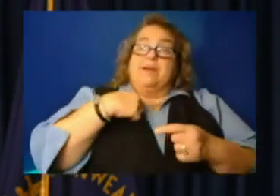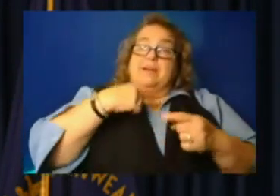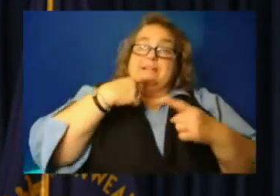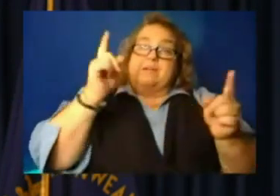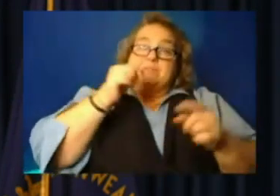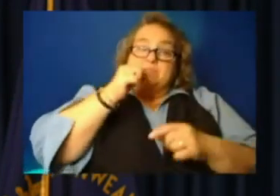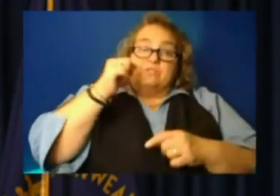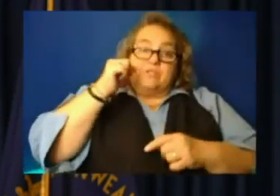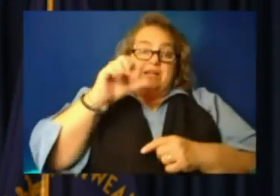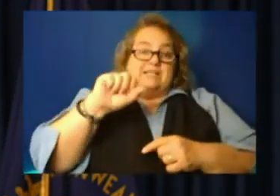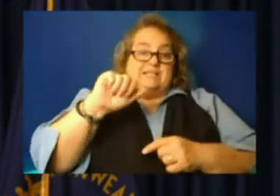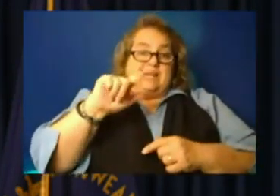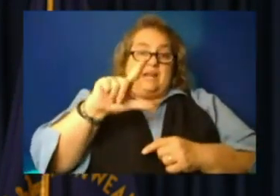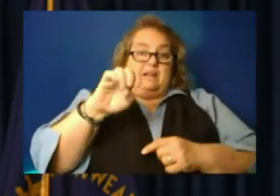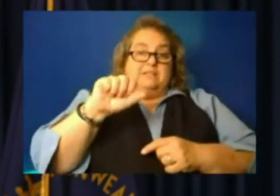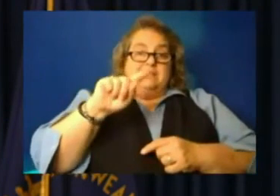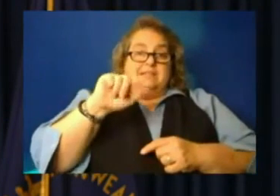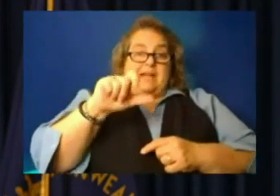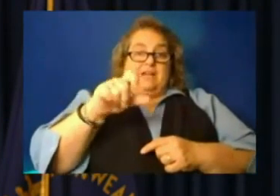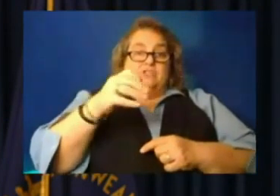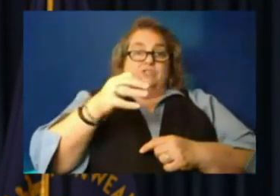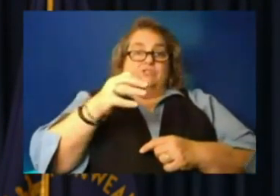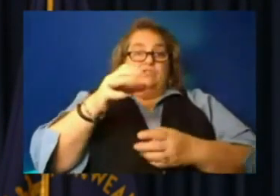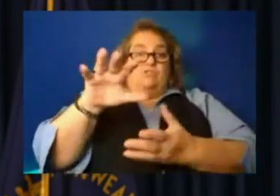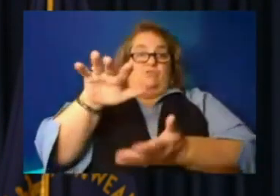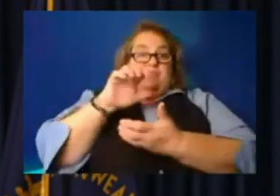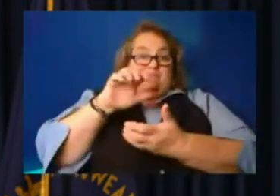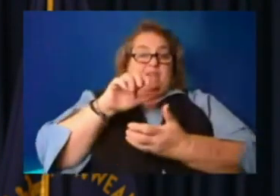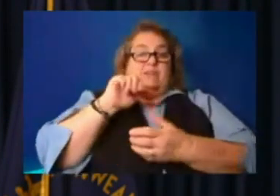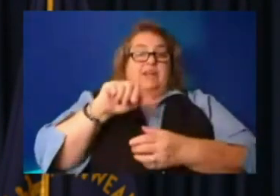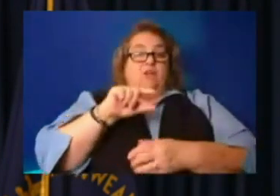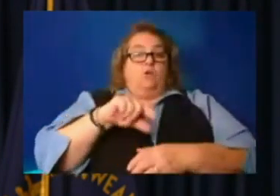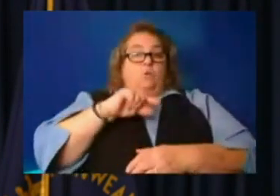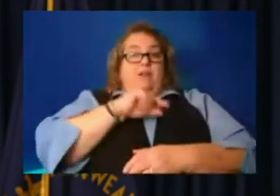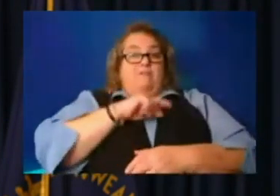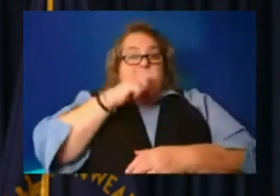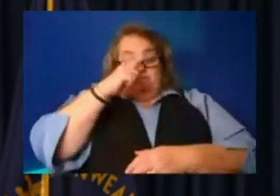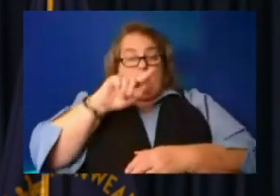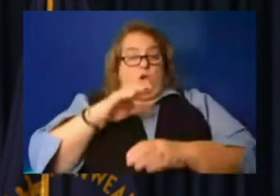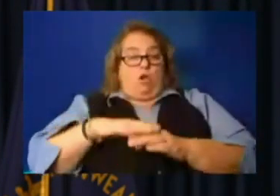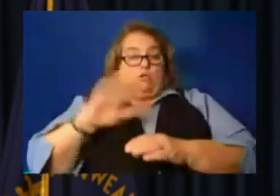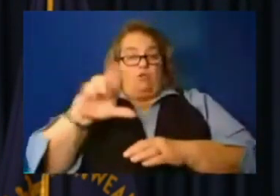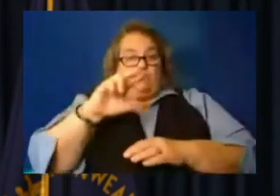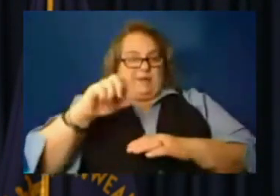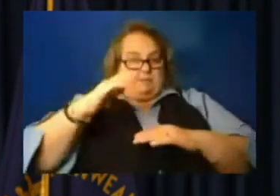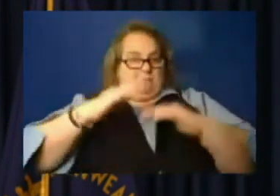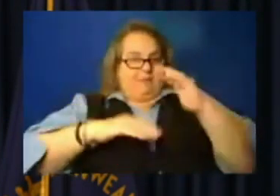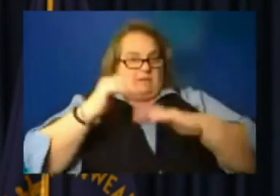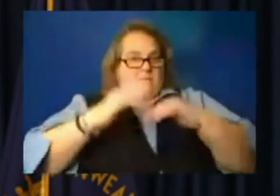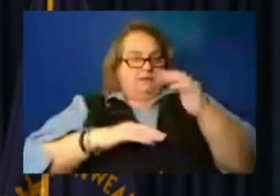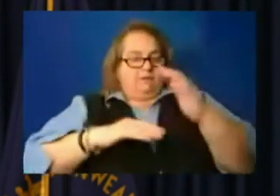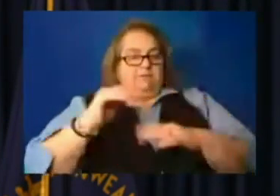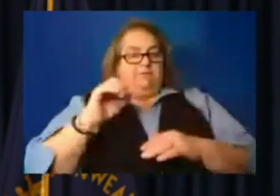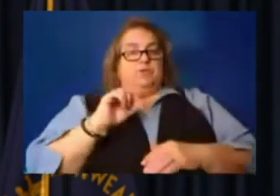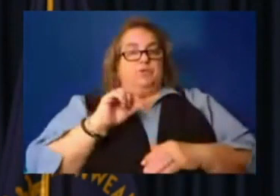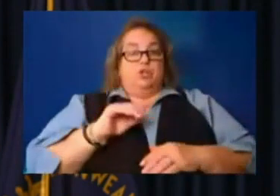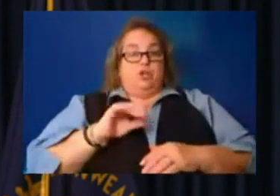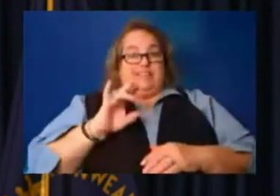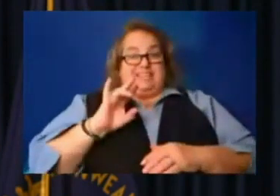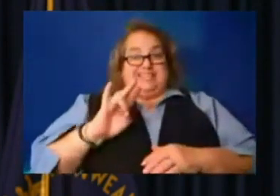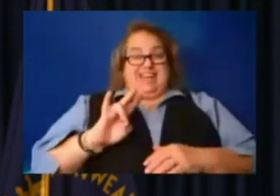refunds that people can qualify for on their rebuilding. So the seven counties now